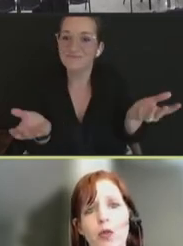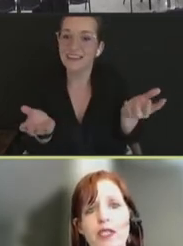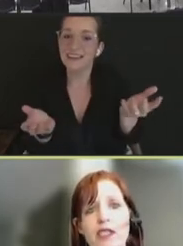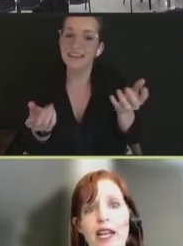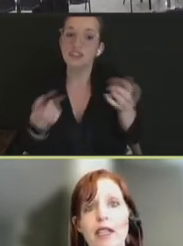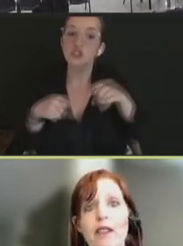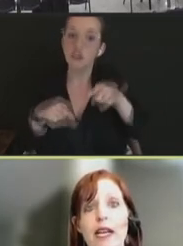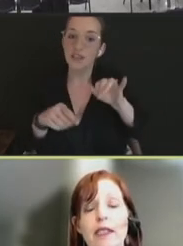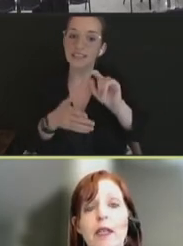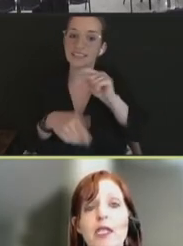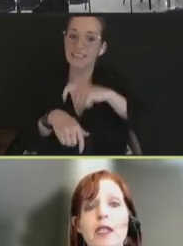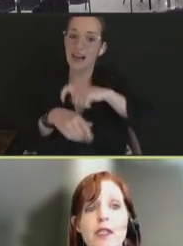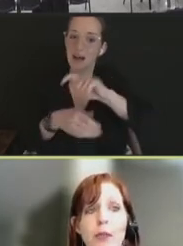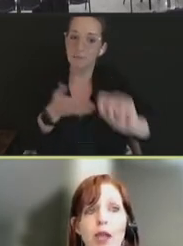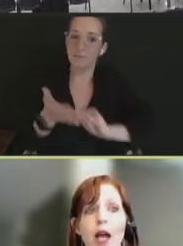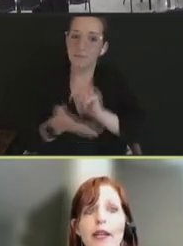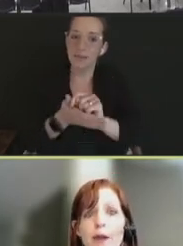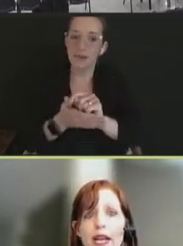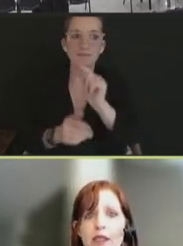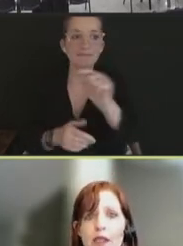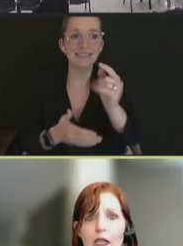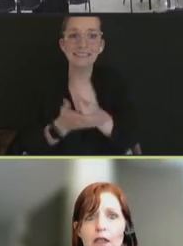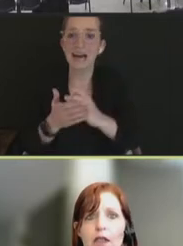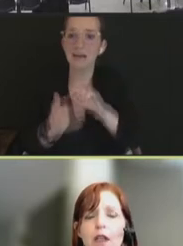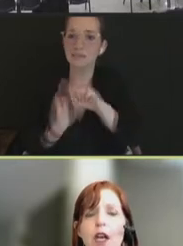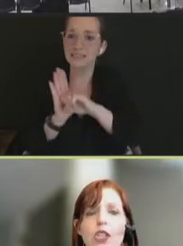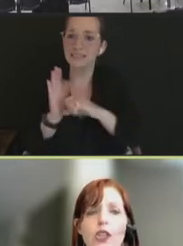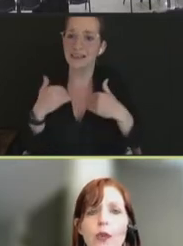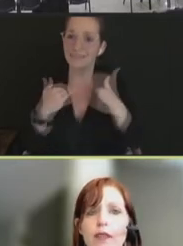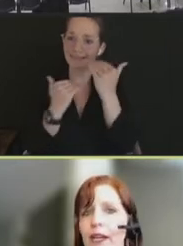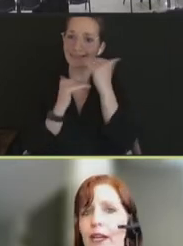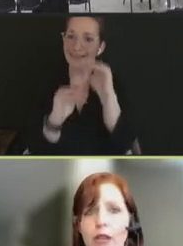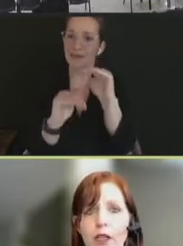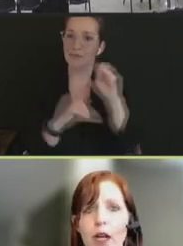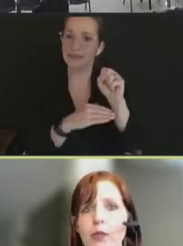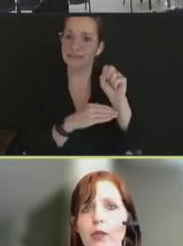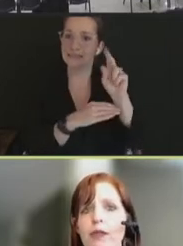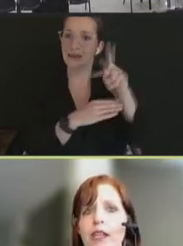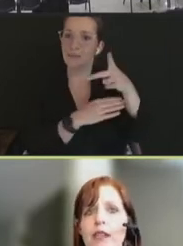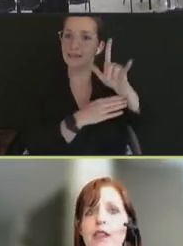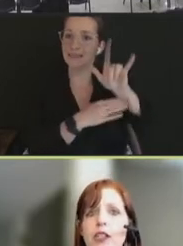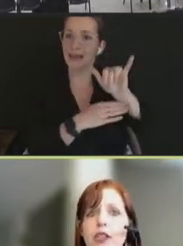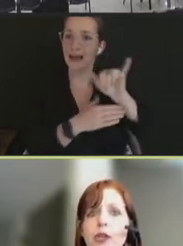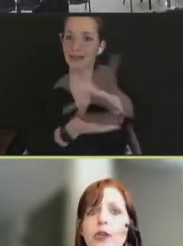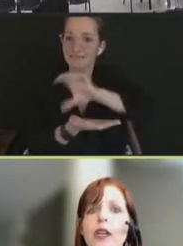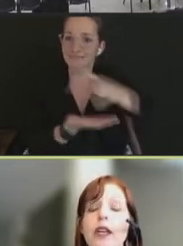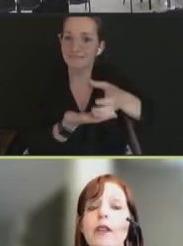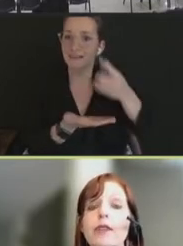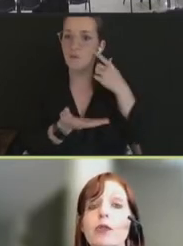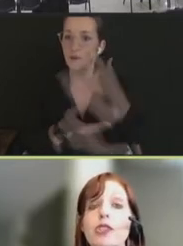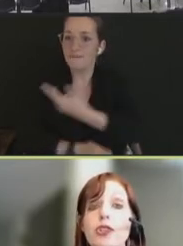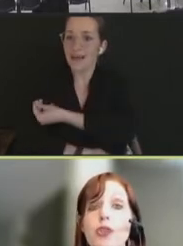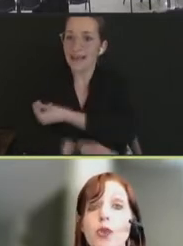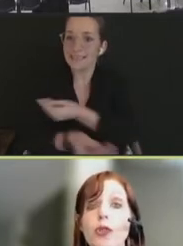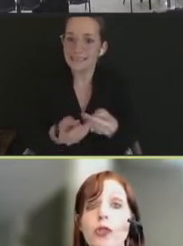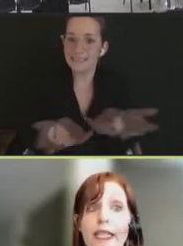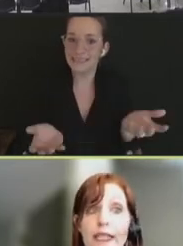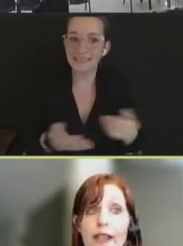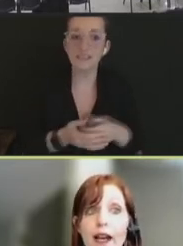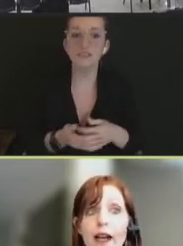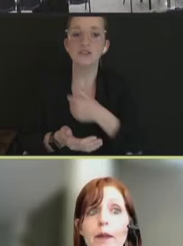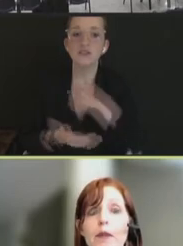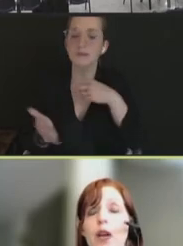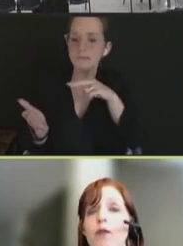period when states had limited supply of vaccines. So, we found a number of things, including if there was a shorter